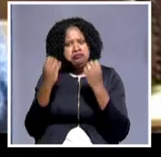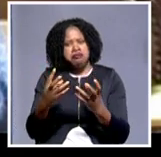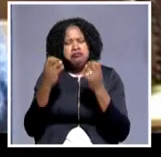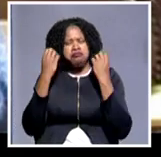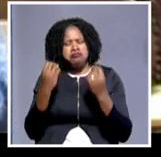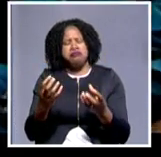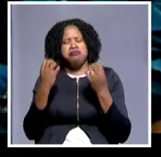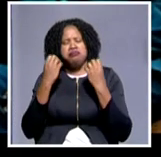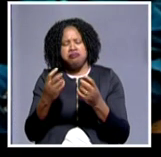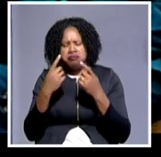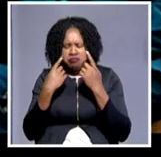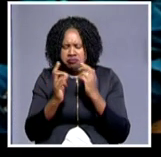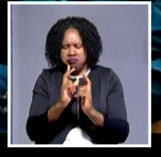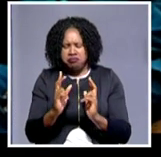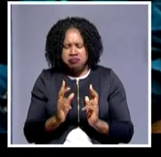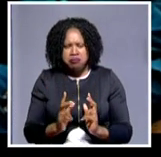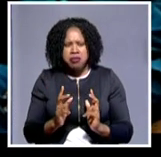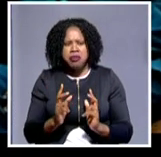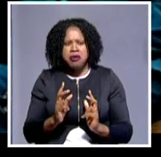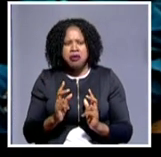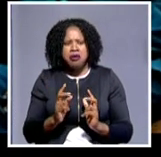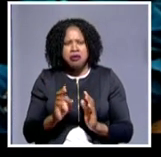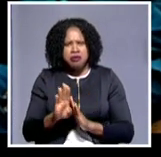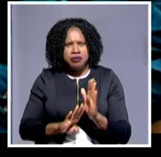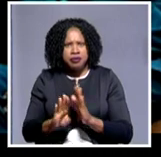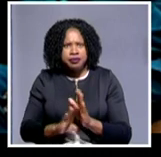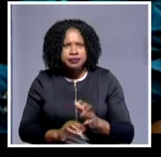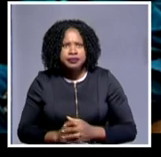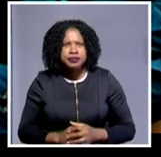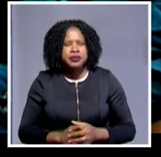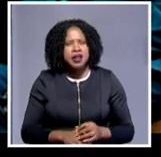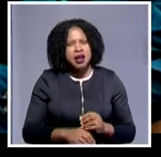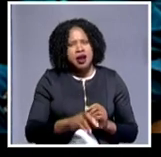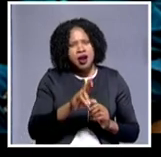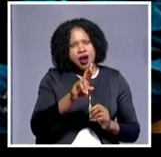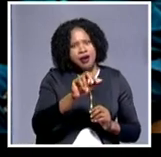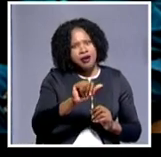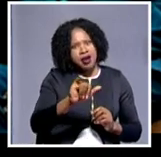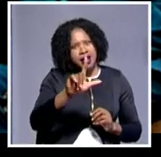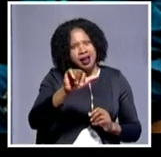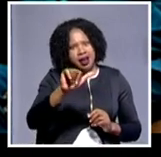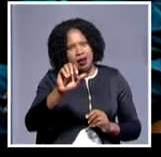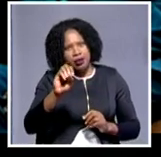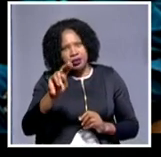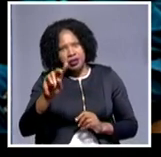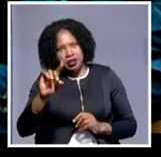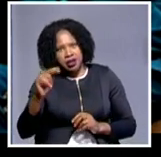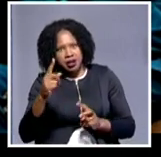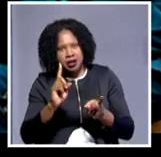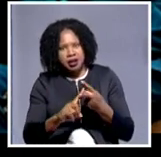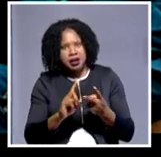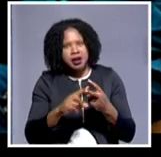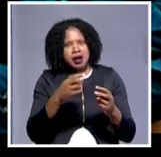from Beijing here. We are expecting my good friend, Gaila Andinga, is joining us later in the afternoon. President Emerson Nagwakwa,